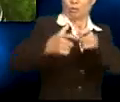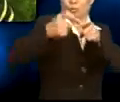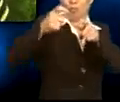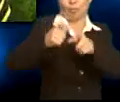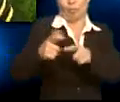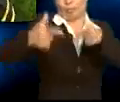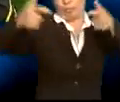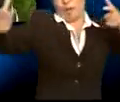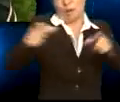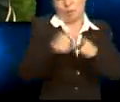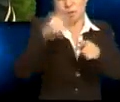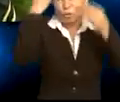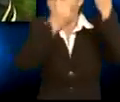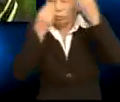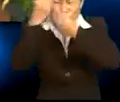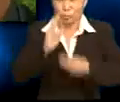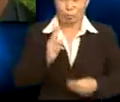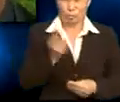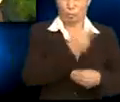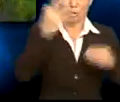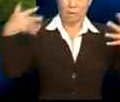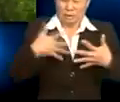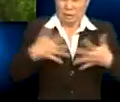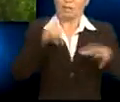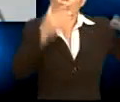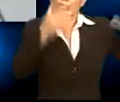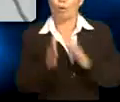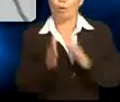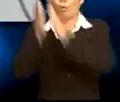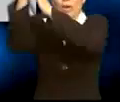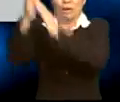They're confusing us and scaring the crow away.